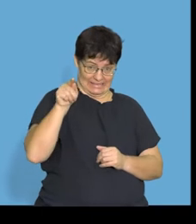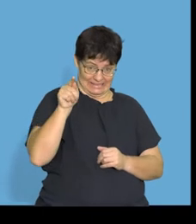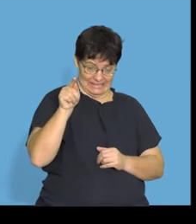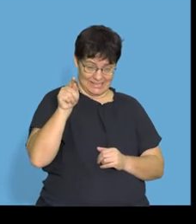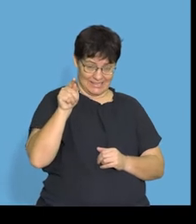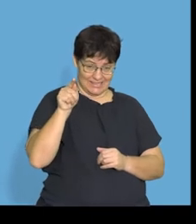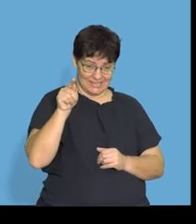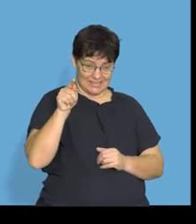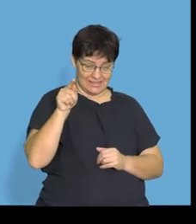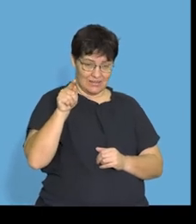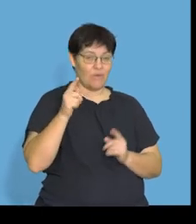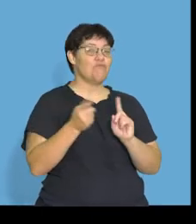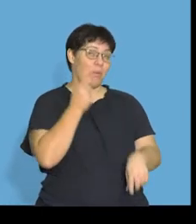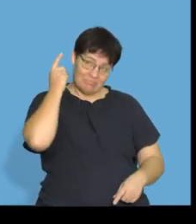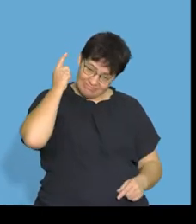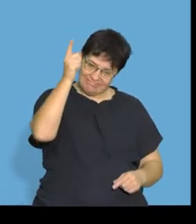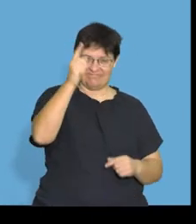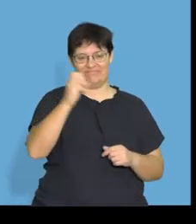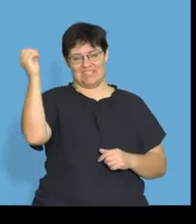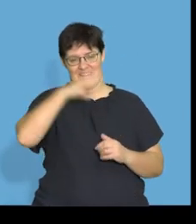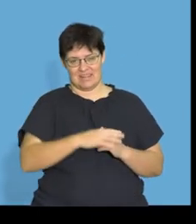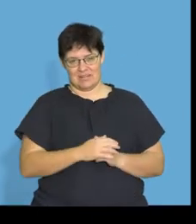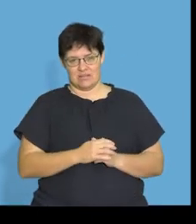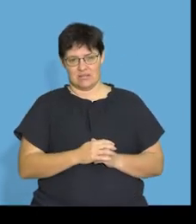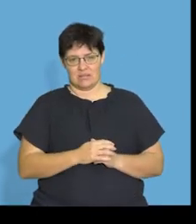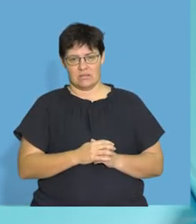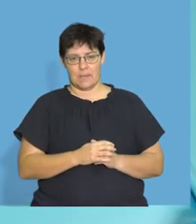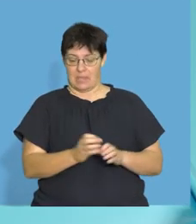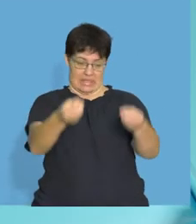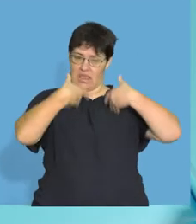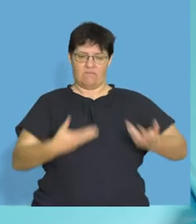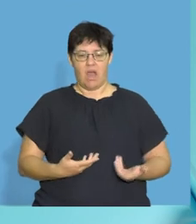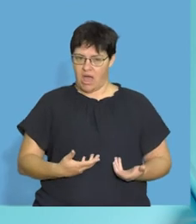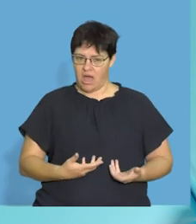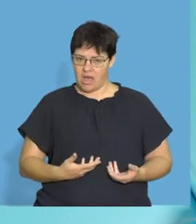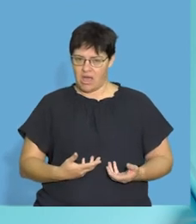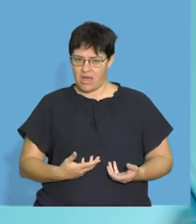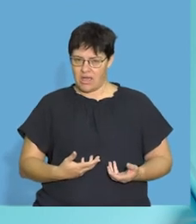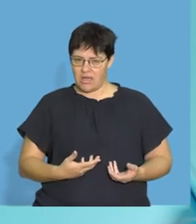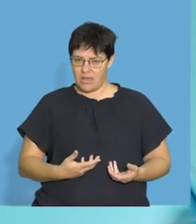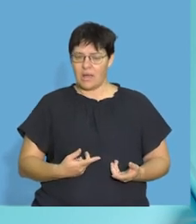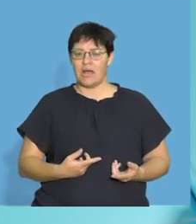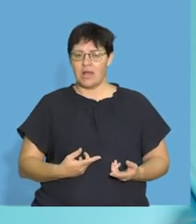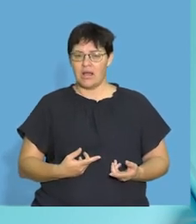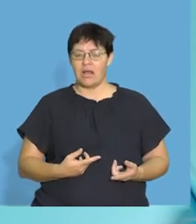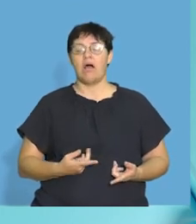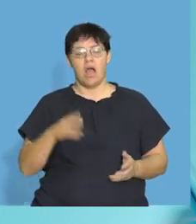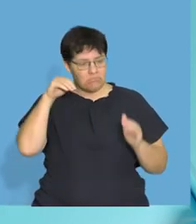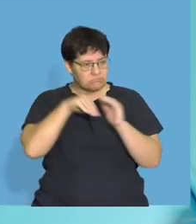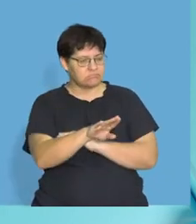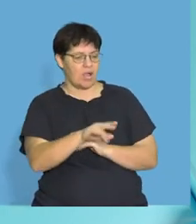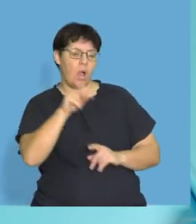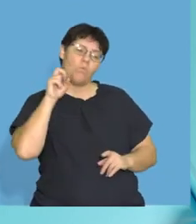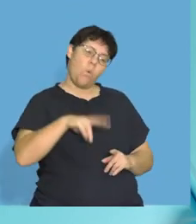this, this, Vitamin D we get from the sun. Well, we don't get vitamin D from the sun. But you know what? God,